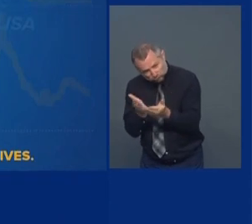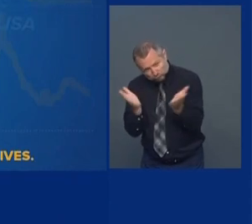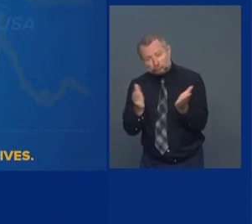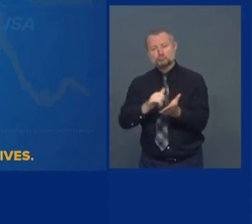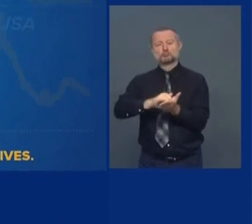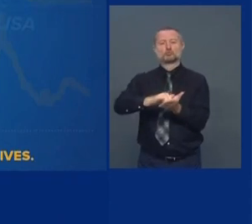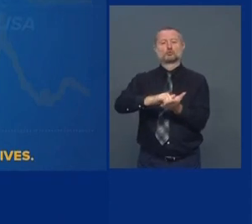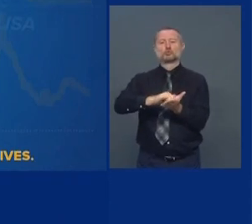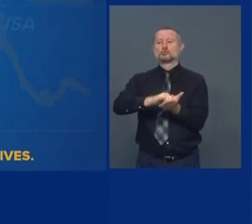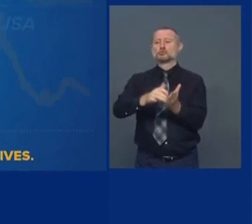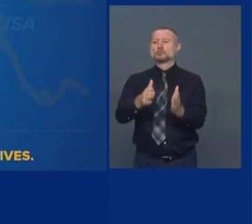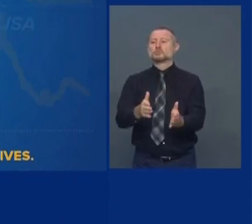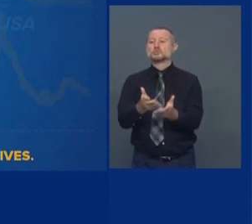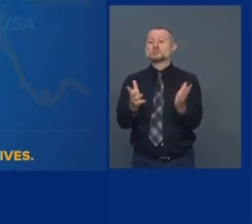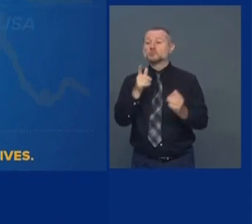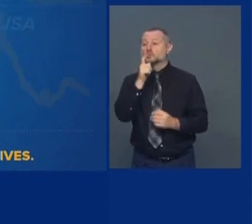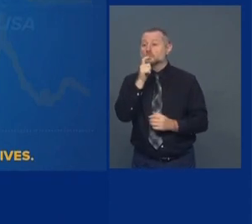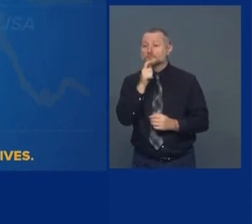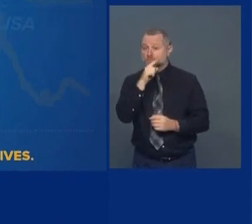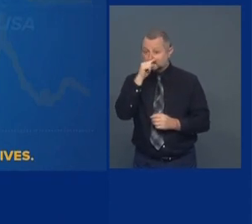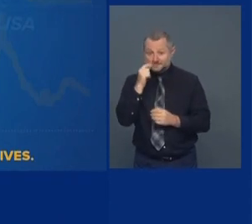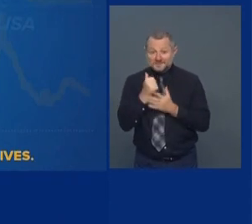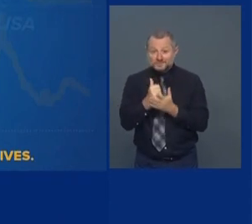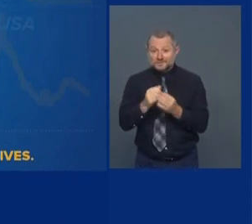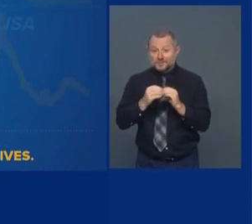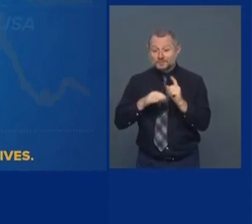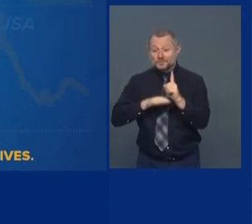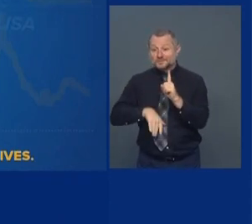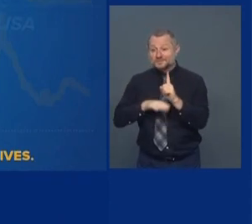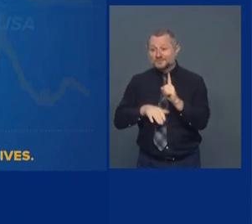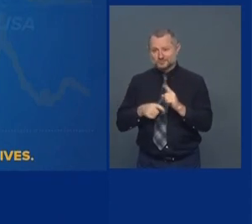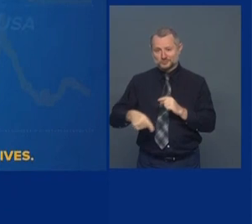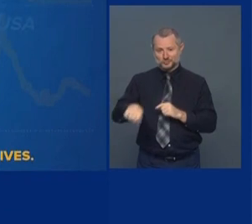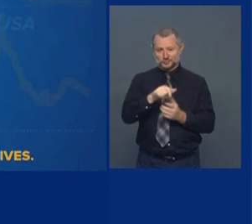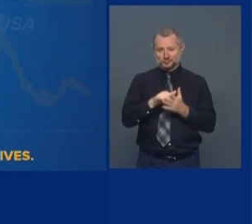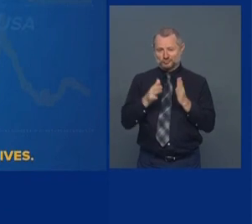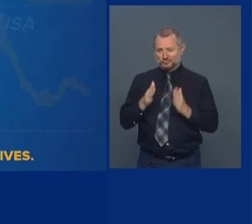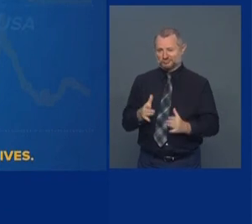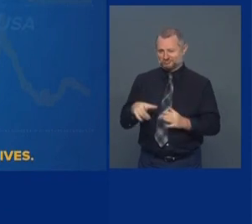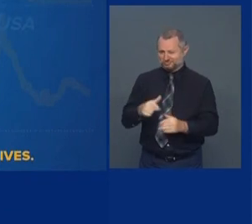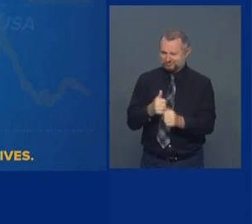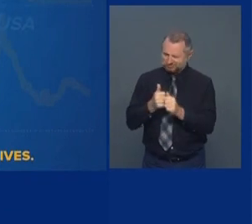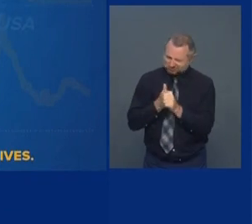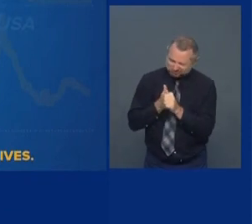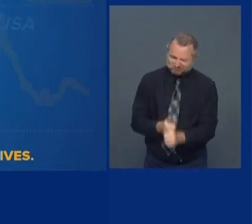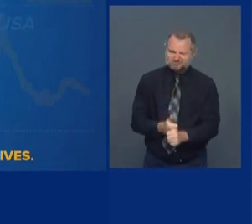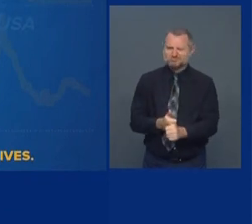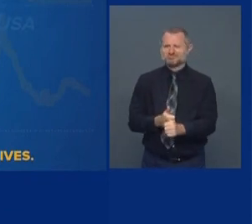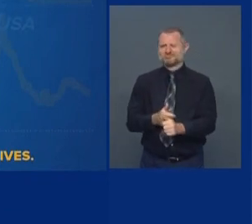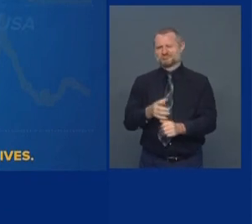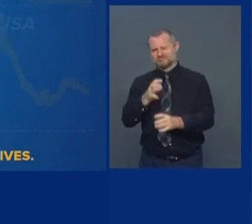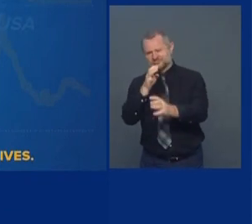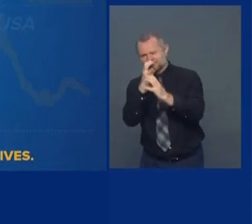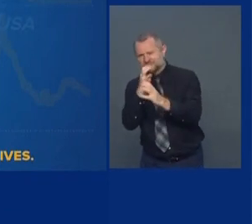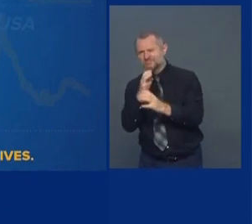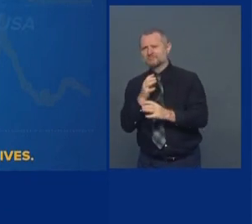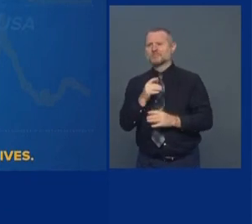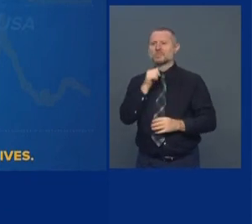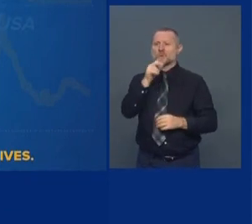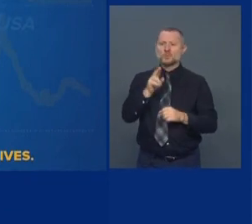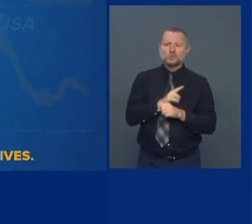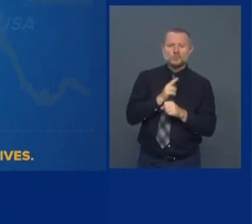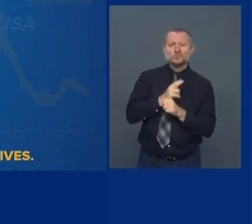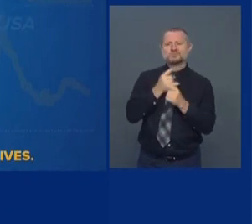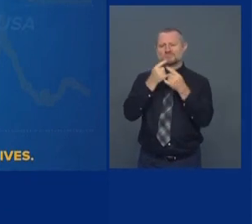compliance and discipline of New Yorkers. That's who's doing it. Who's wearing the masks? Who's doing